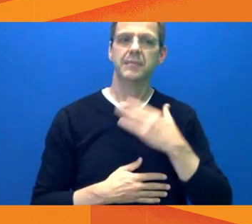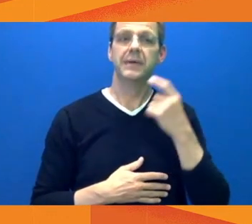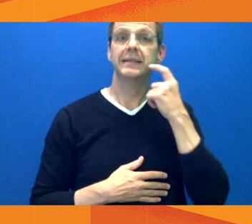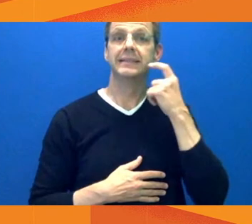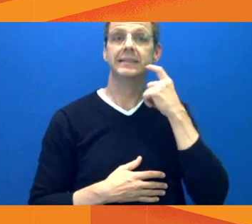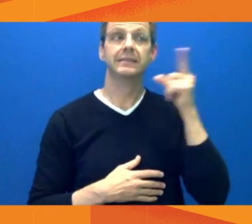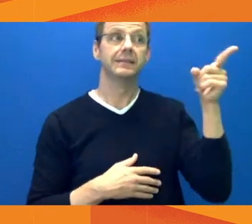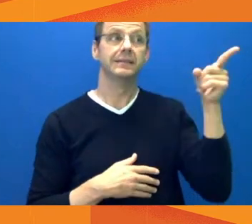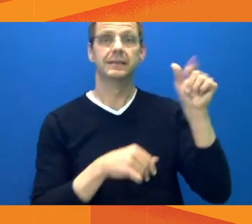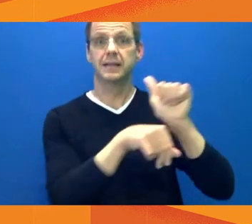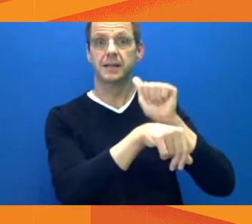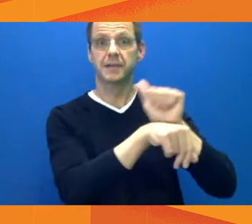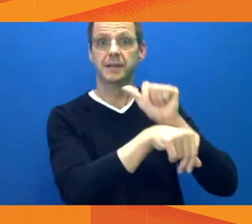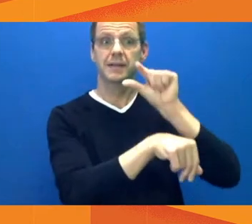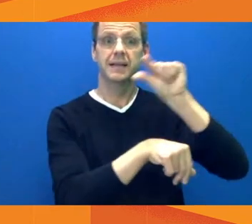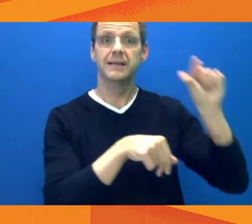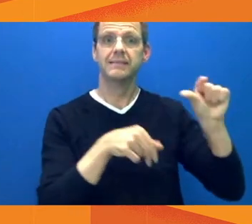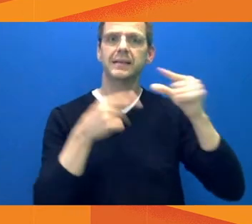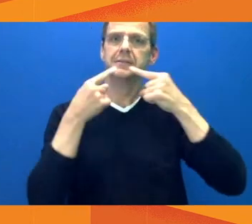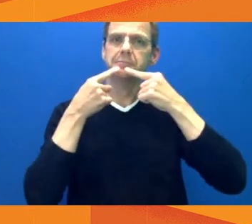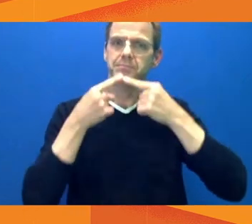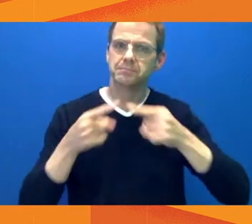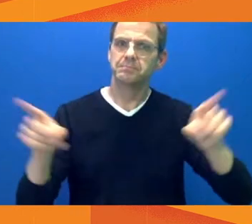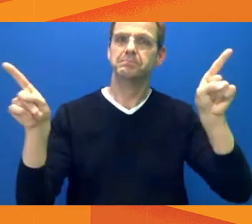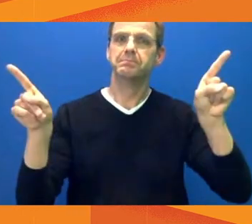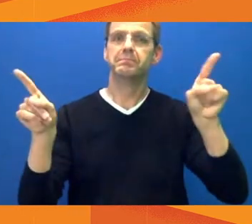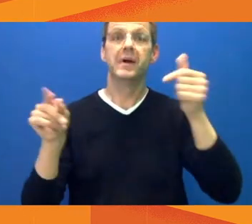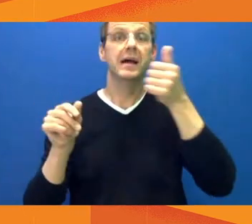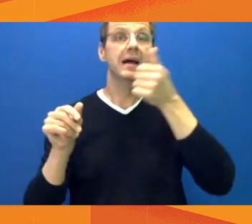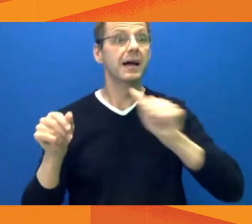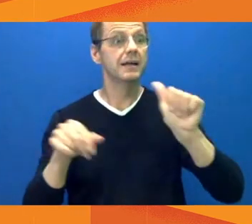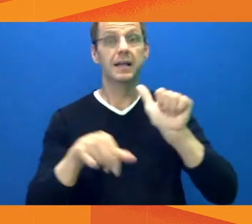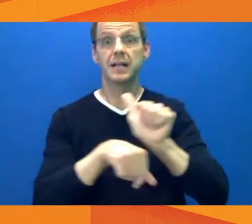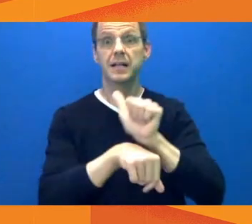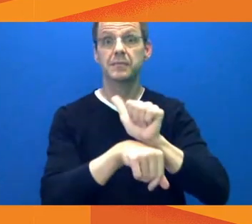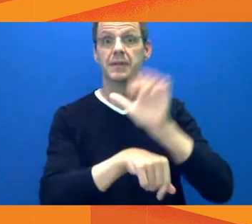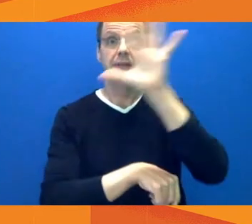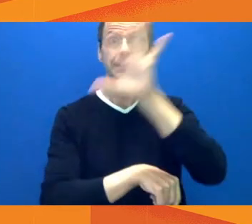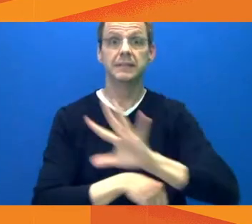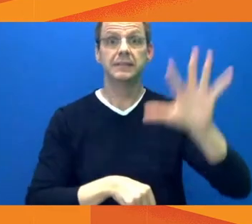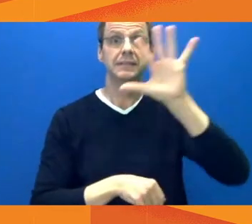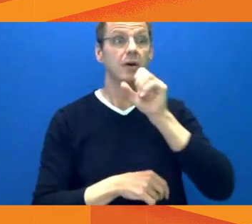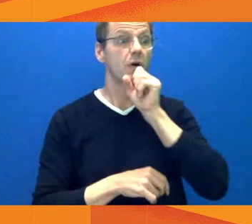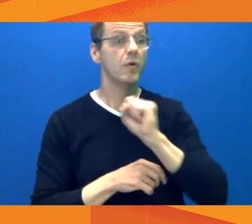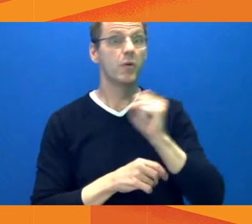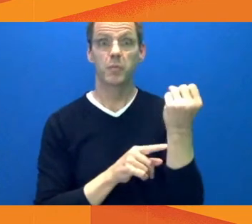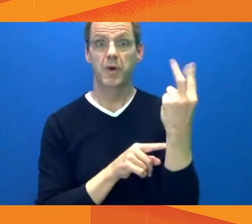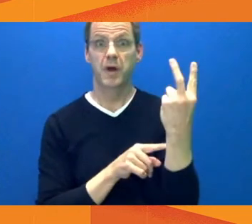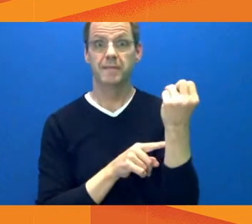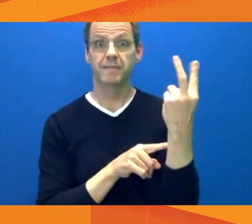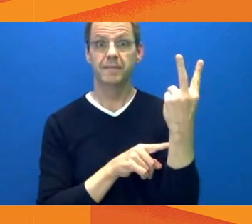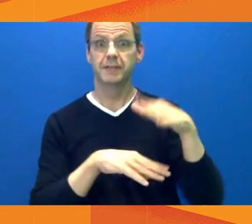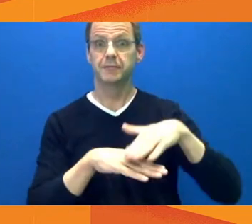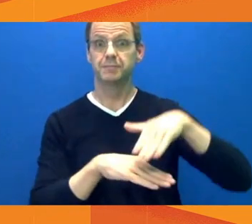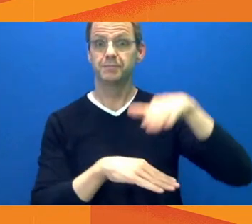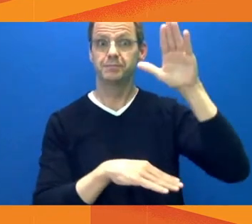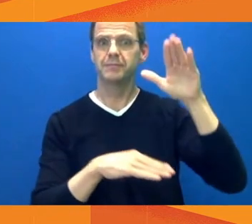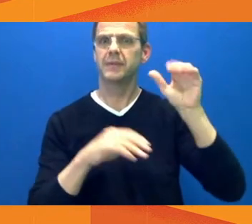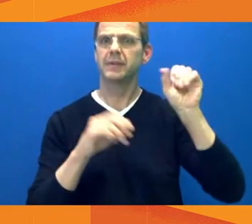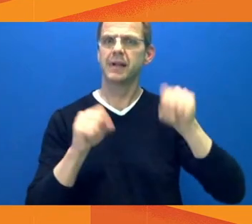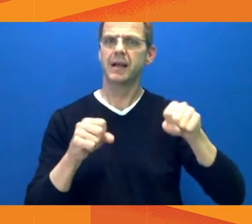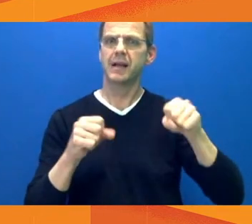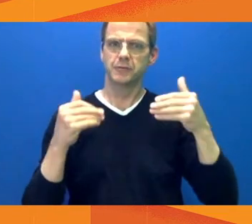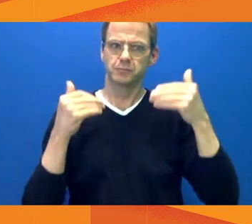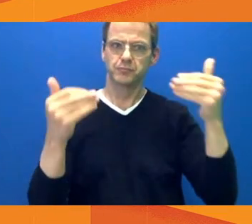all Albertans age 12 and older. And I'm told that since the AHS sign-up portal opened this morning, more than 100,000